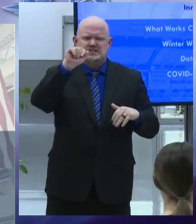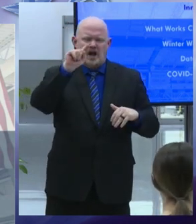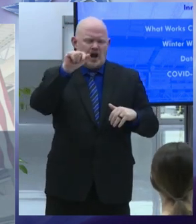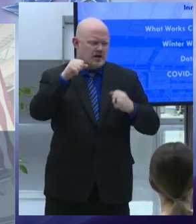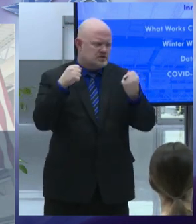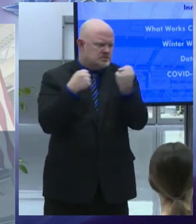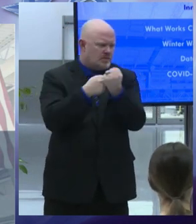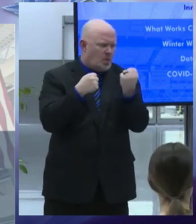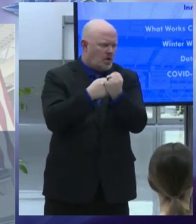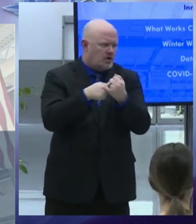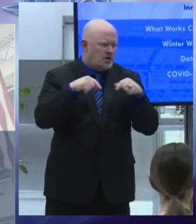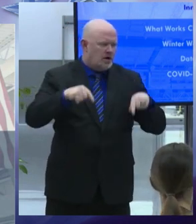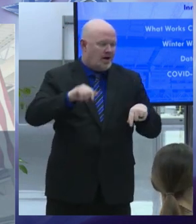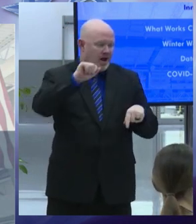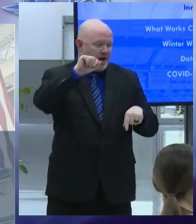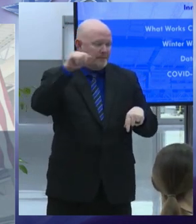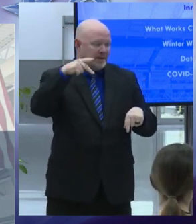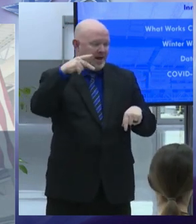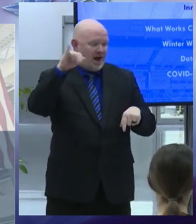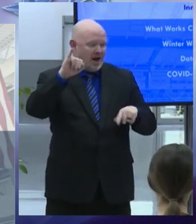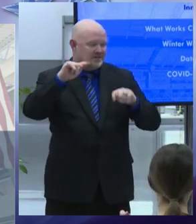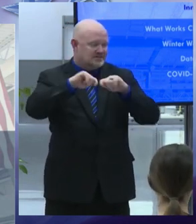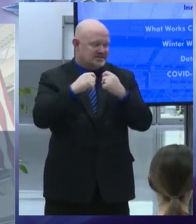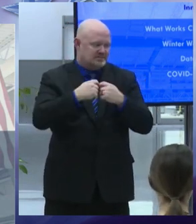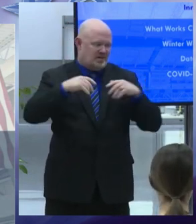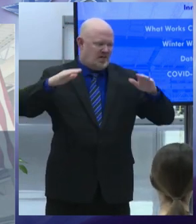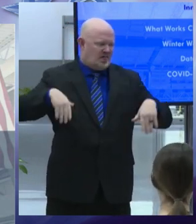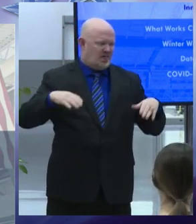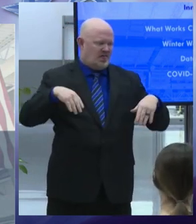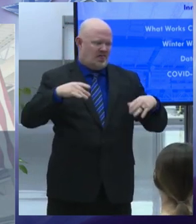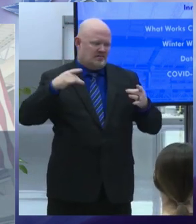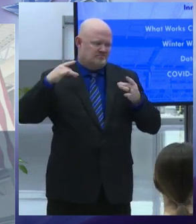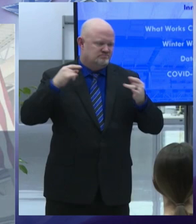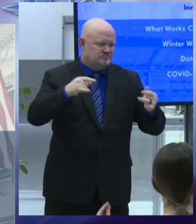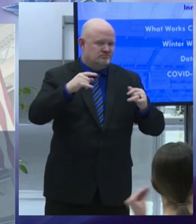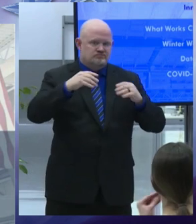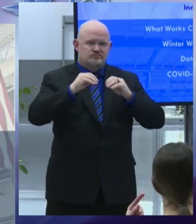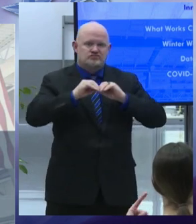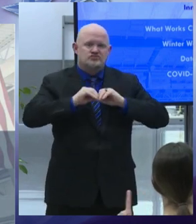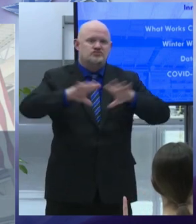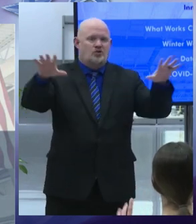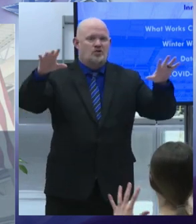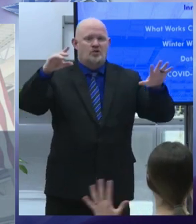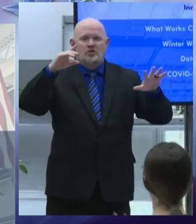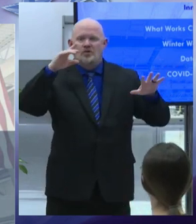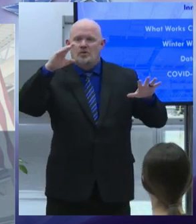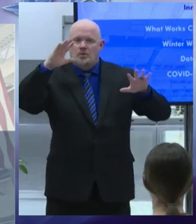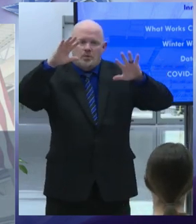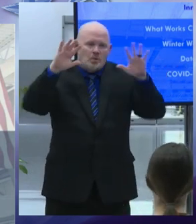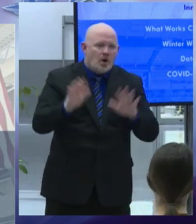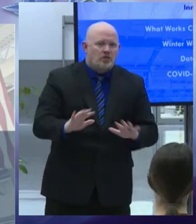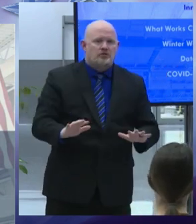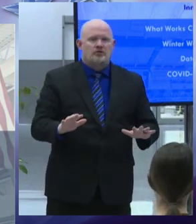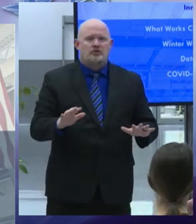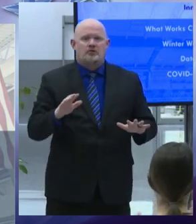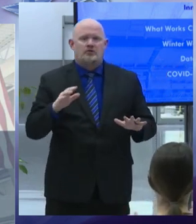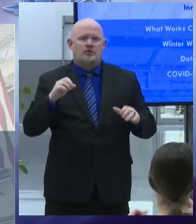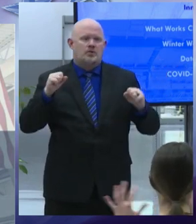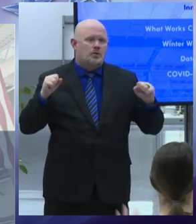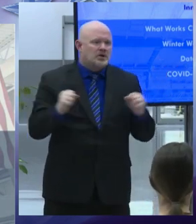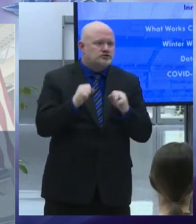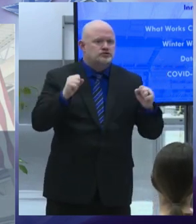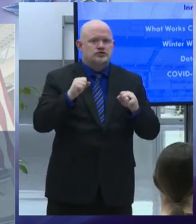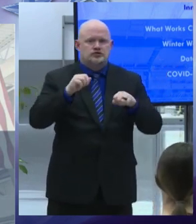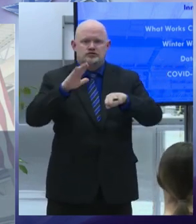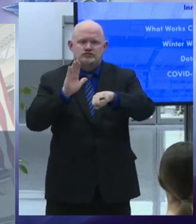api team hasn't made more effective from launching a new winter weather operations tool to building a data warehouse from the ground